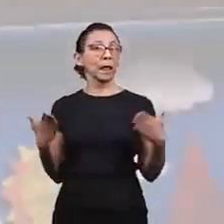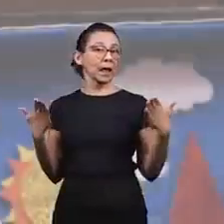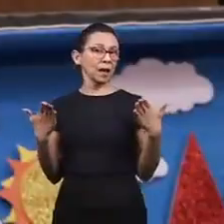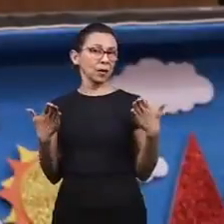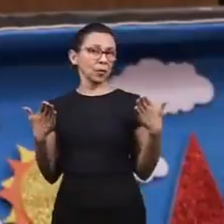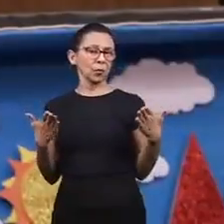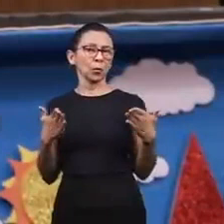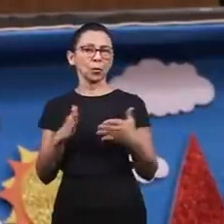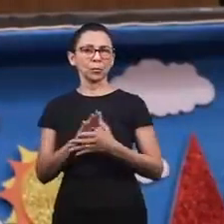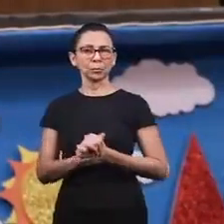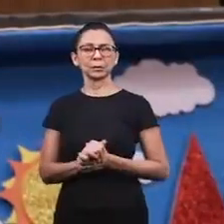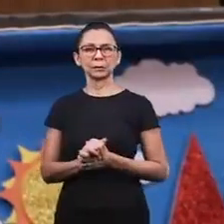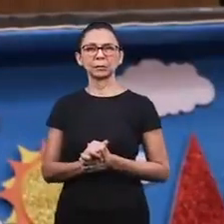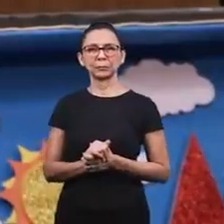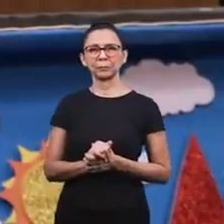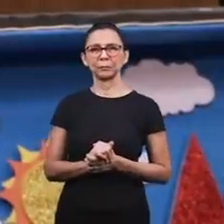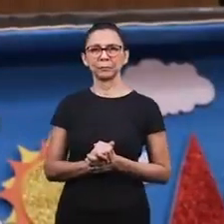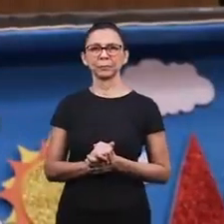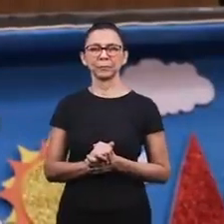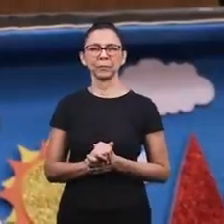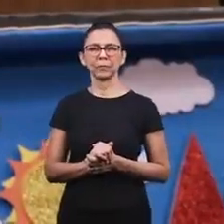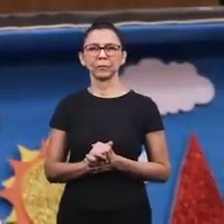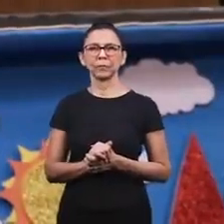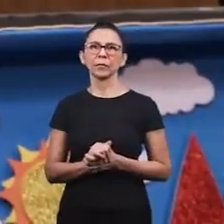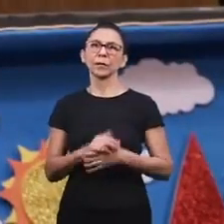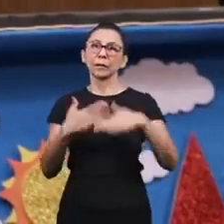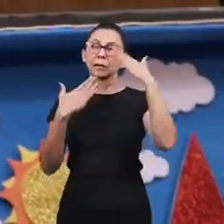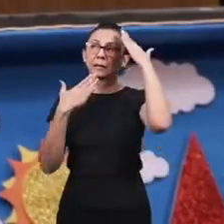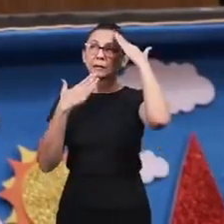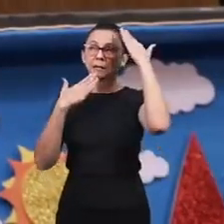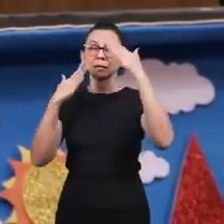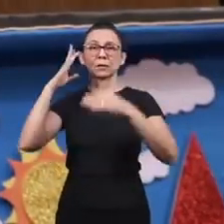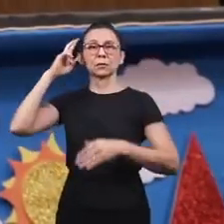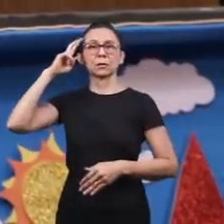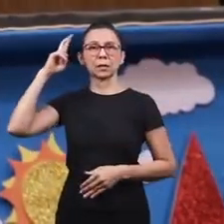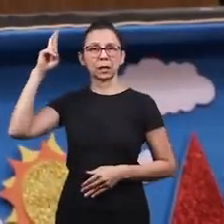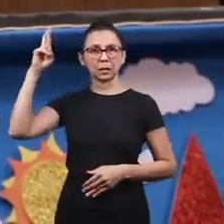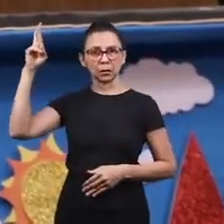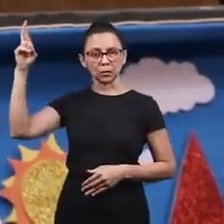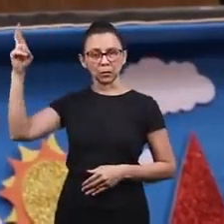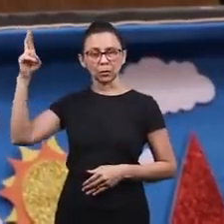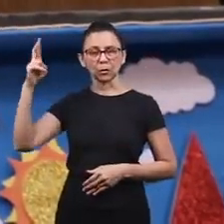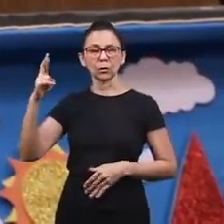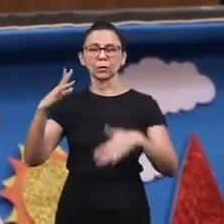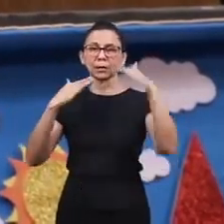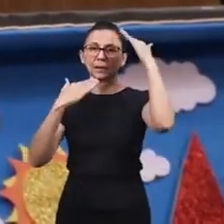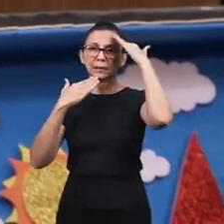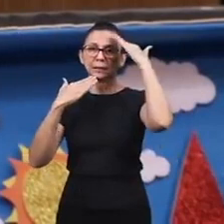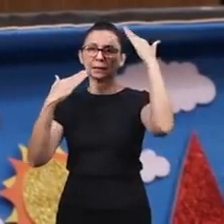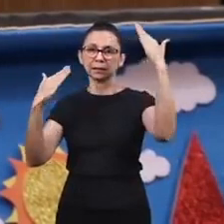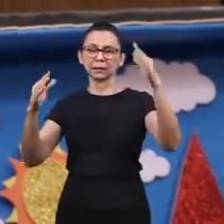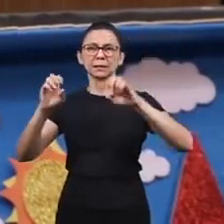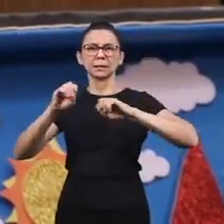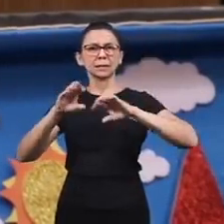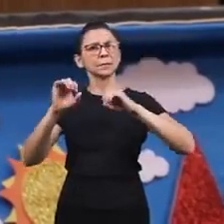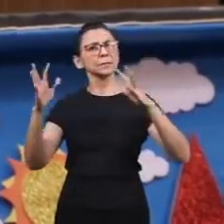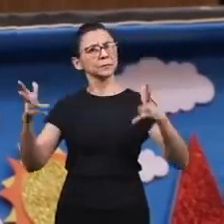And now, we're going to end. We're going to glorify the Lord, ending this class,